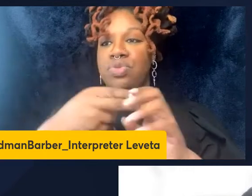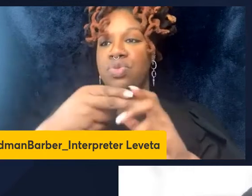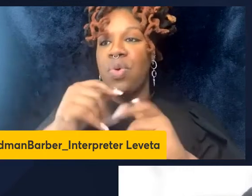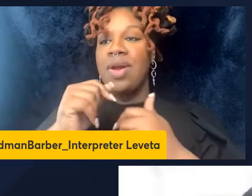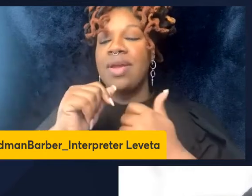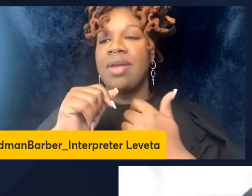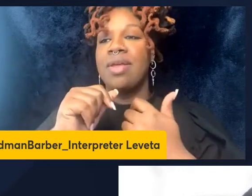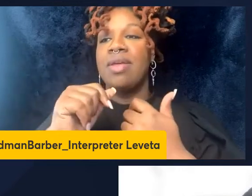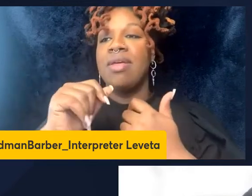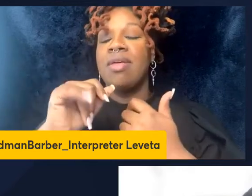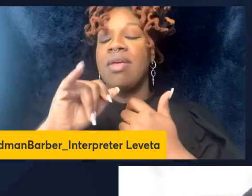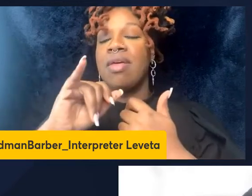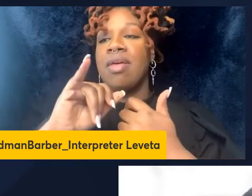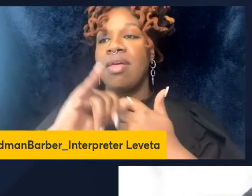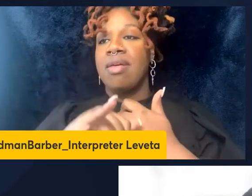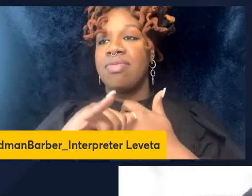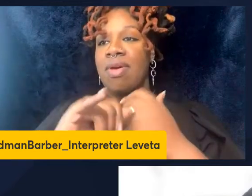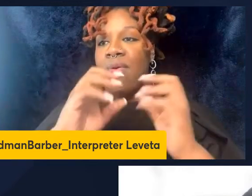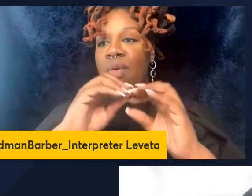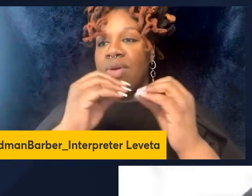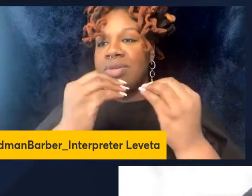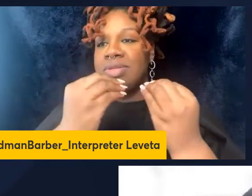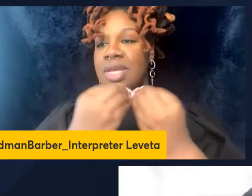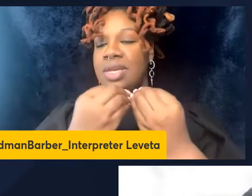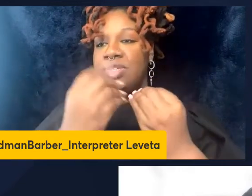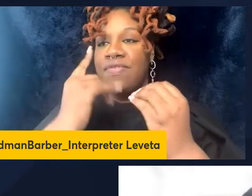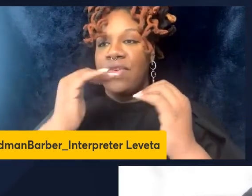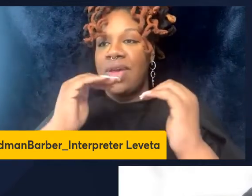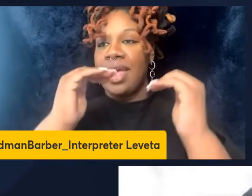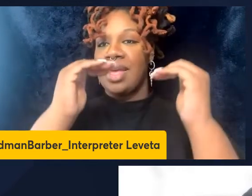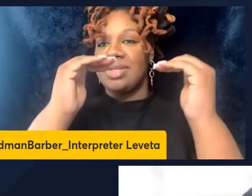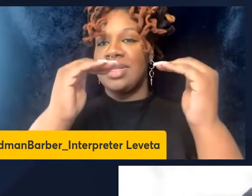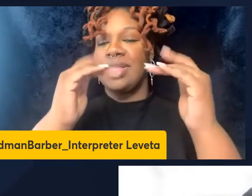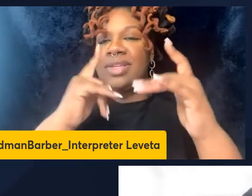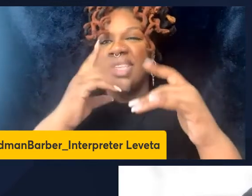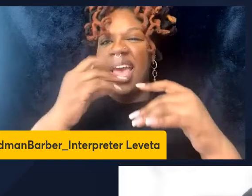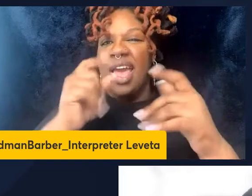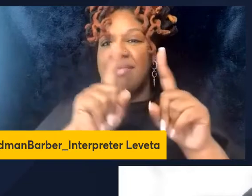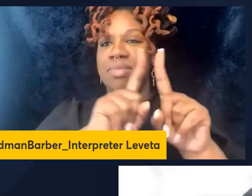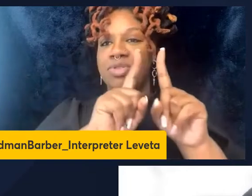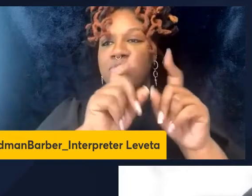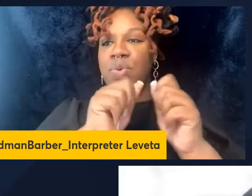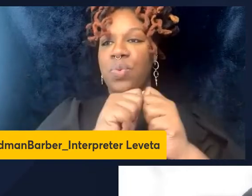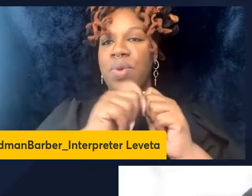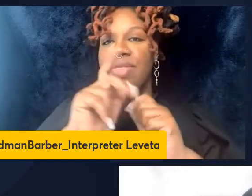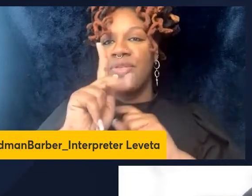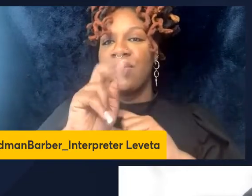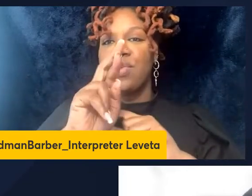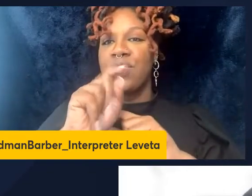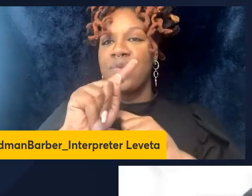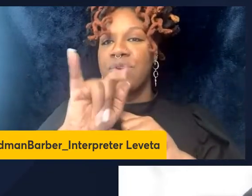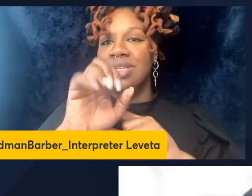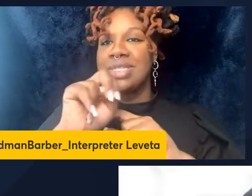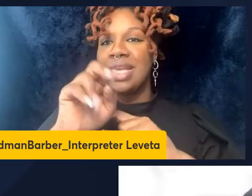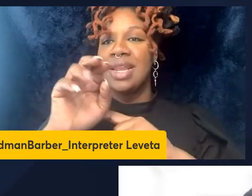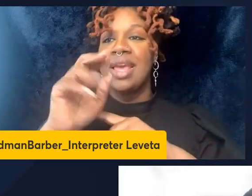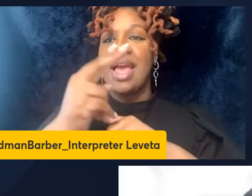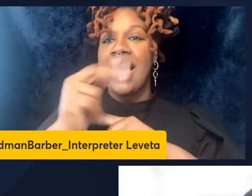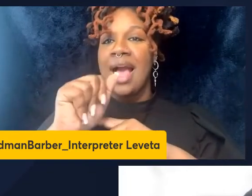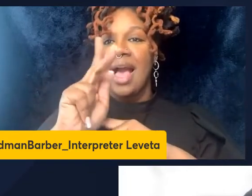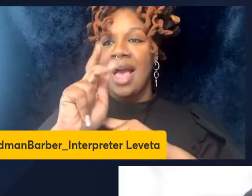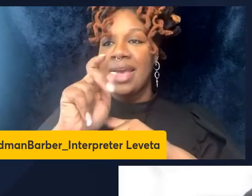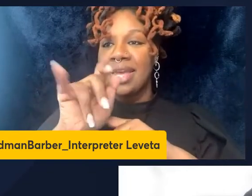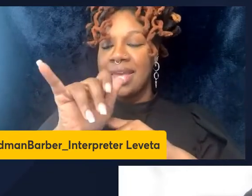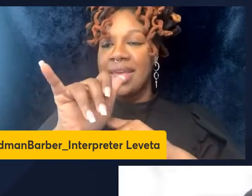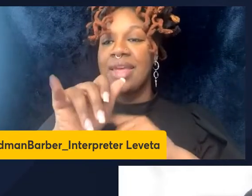and of infectious diseases under the mentorship of Professor Christian Happy Dr Oyosola went on to start a